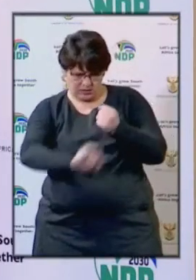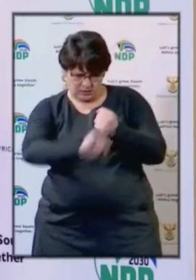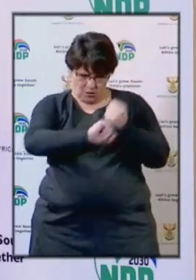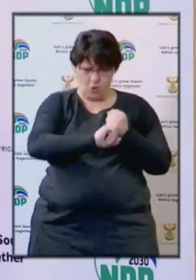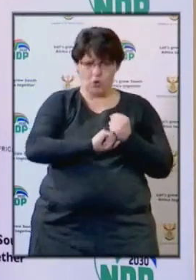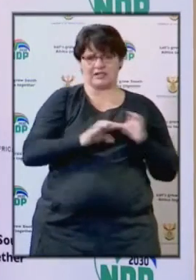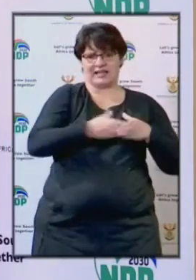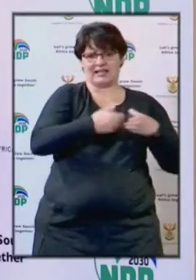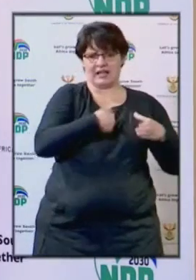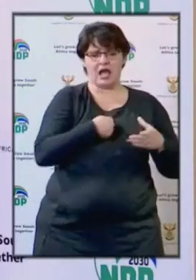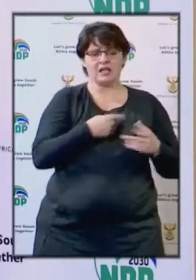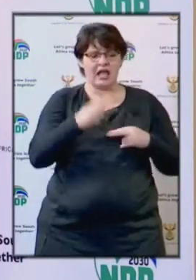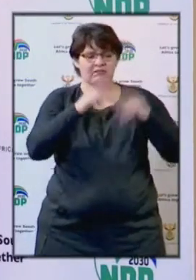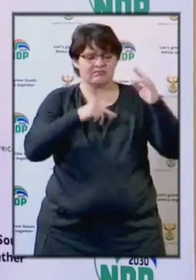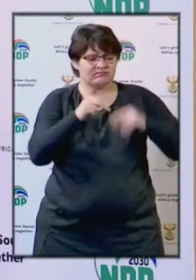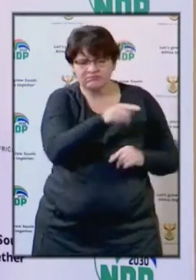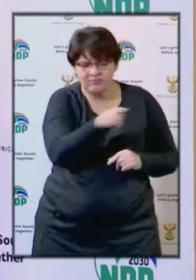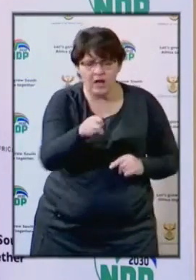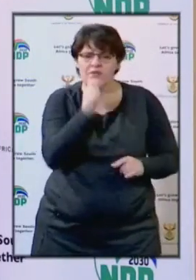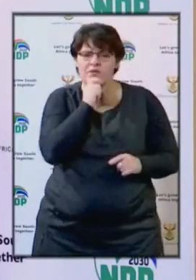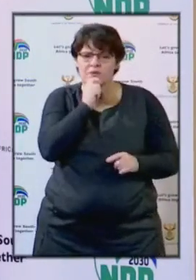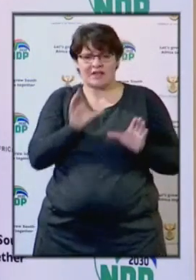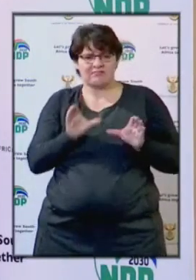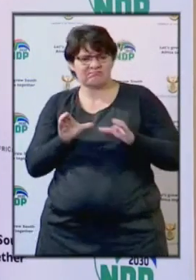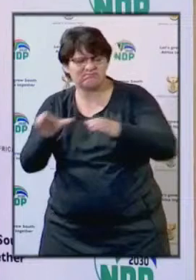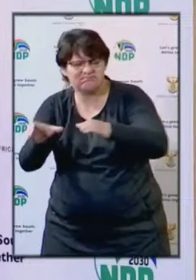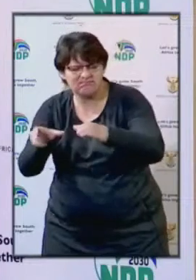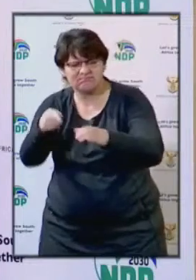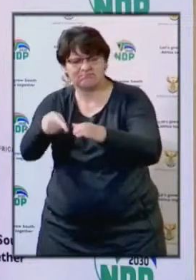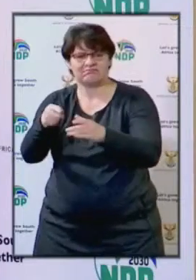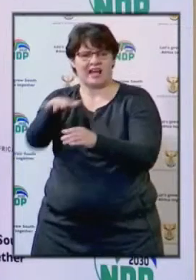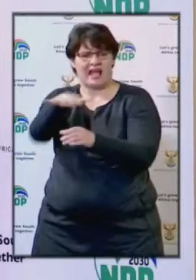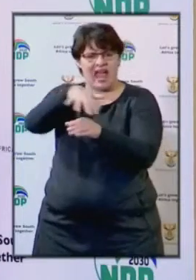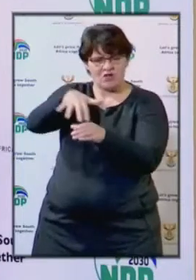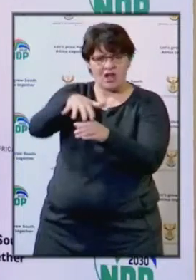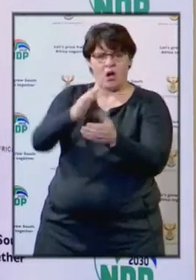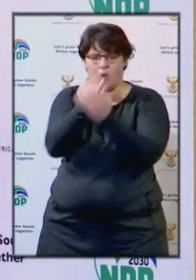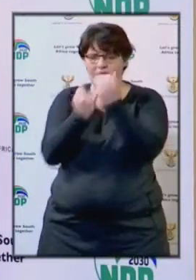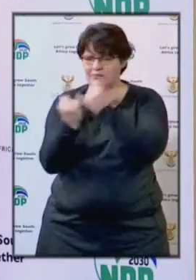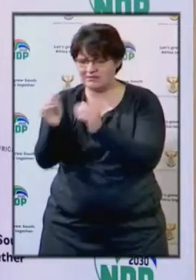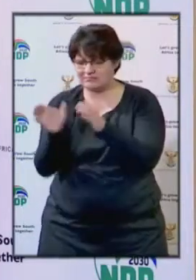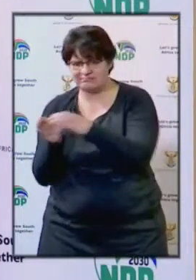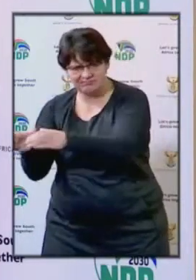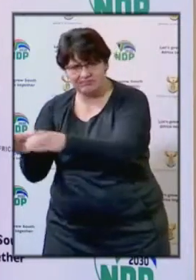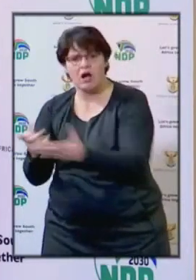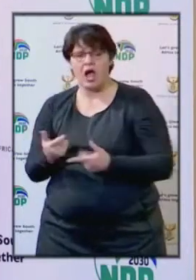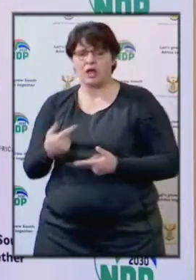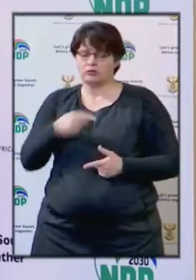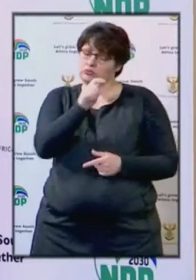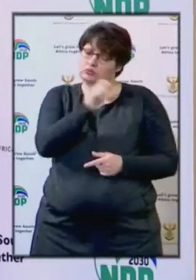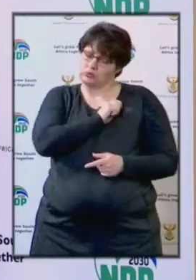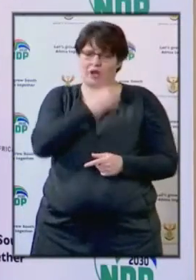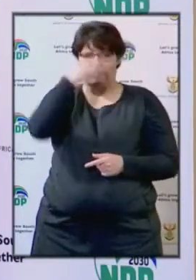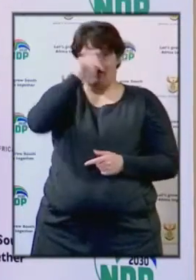some of the facilities for use as quarantine sites and the commitment to do more.